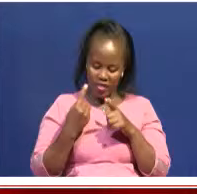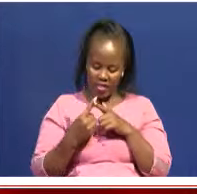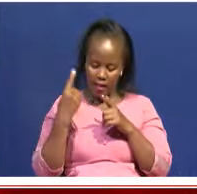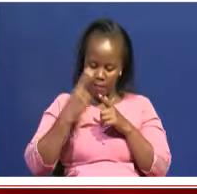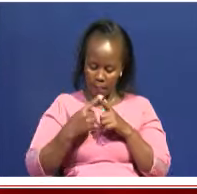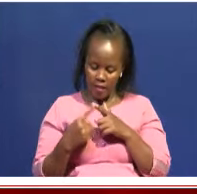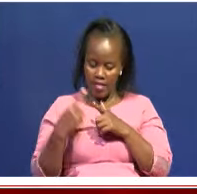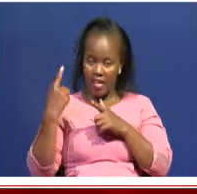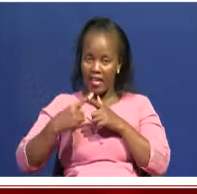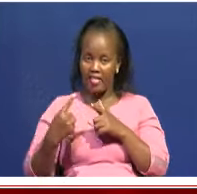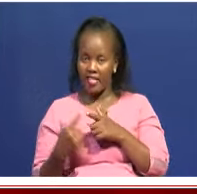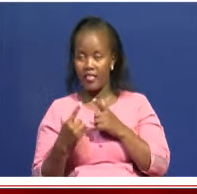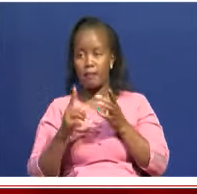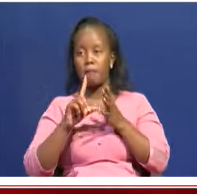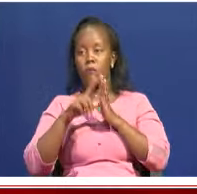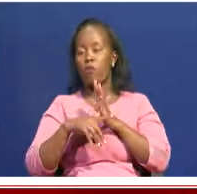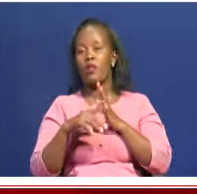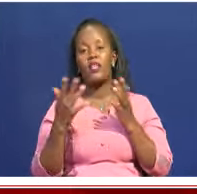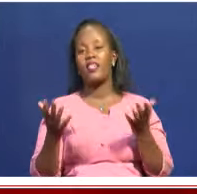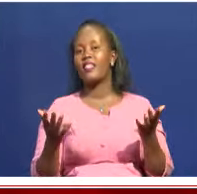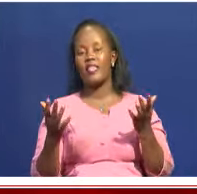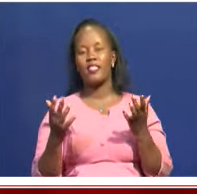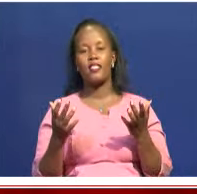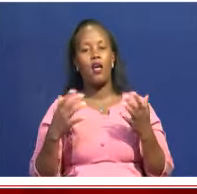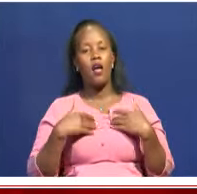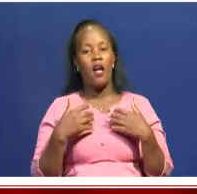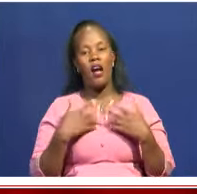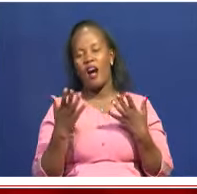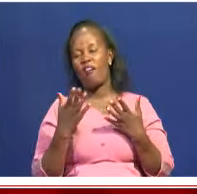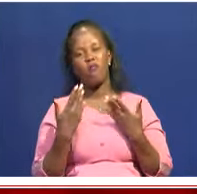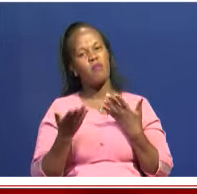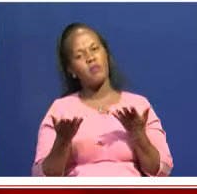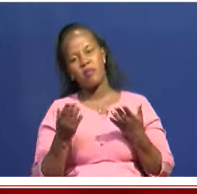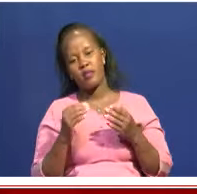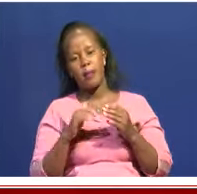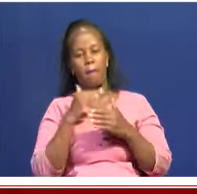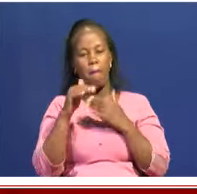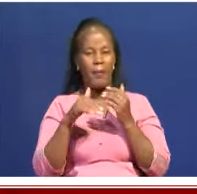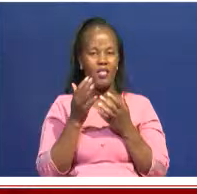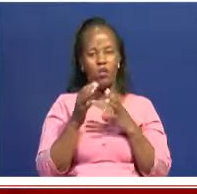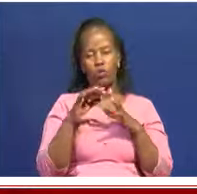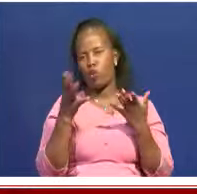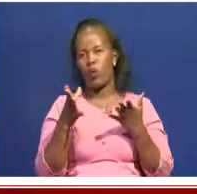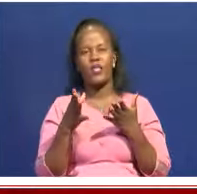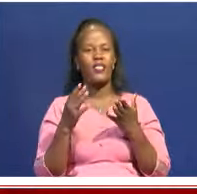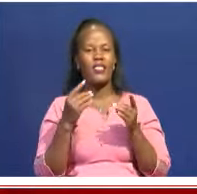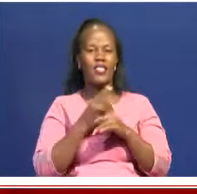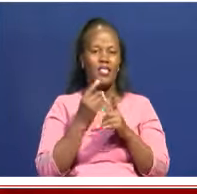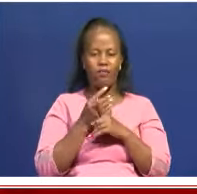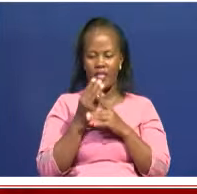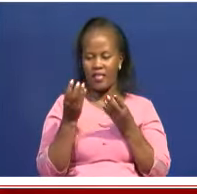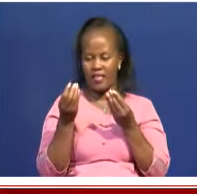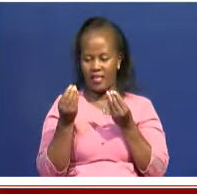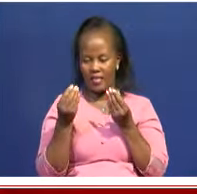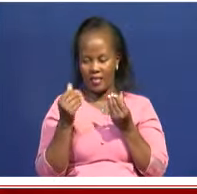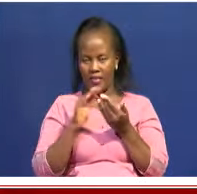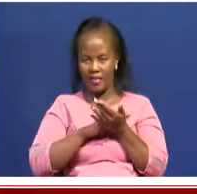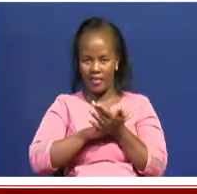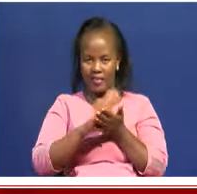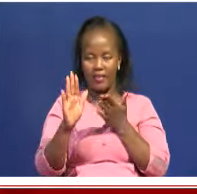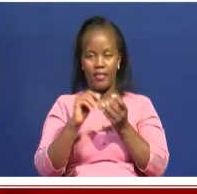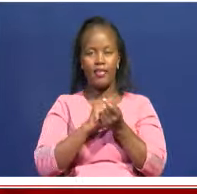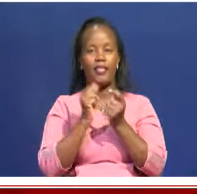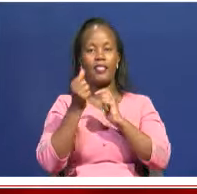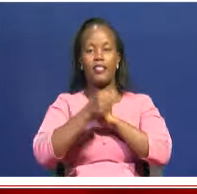to be, of course, the texture begins to change. But there are researchers and scientists who specifically deal with that. So what we